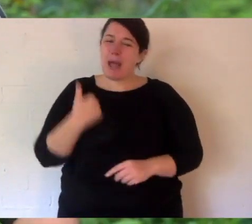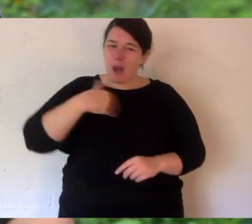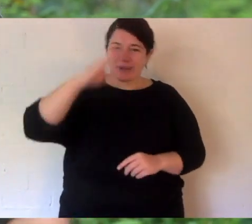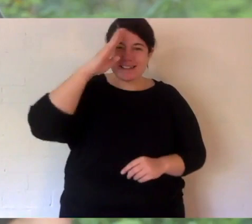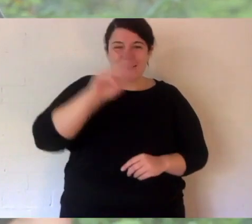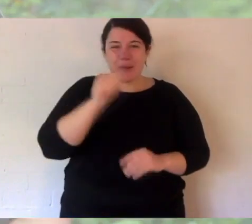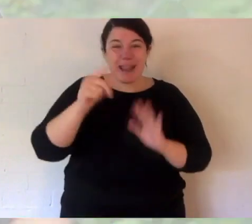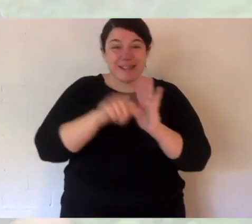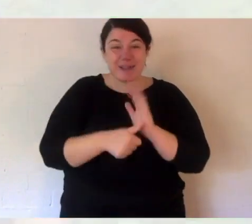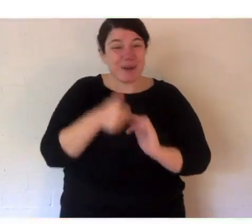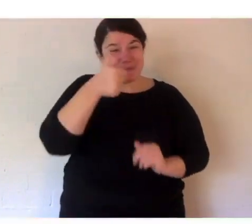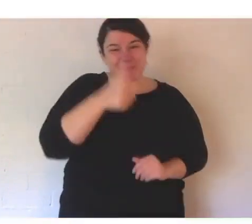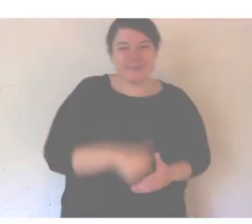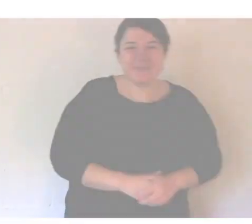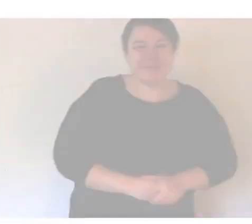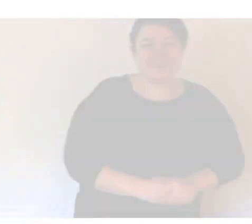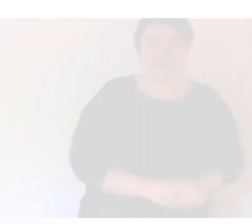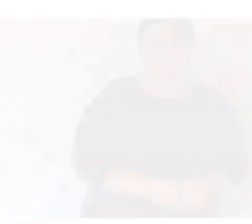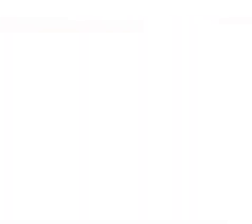next time.